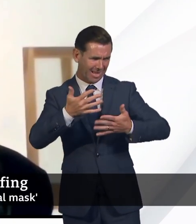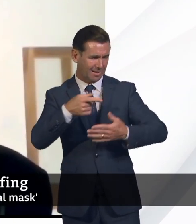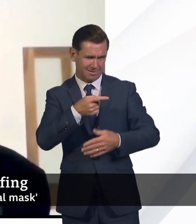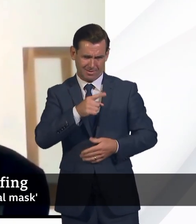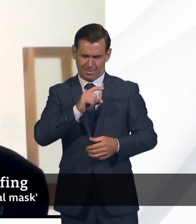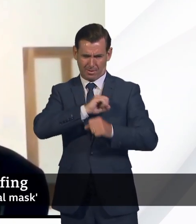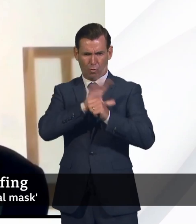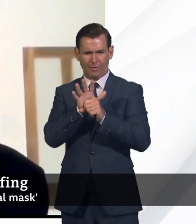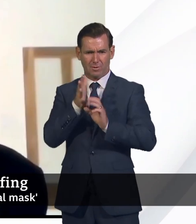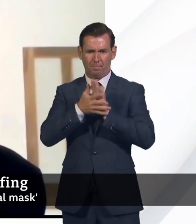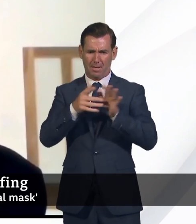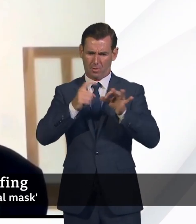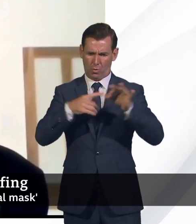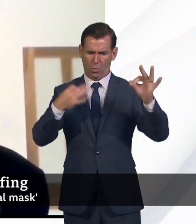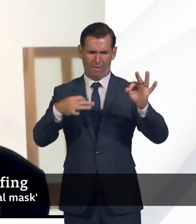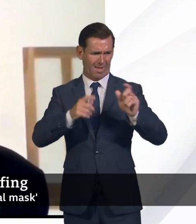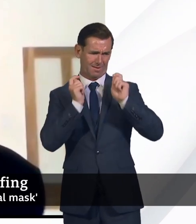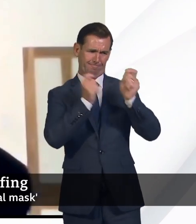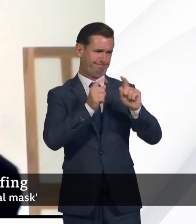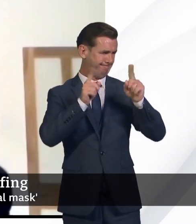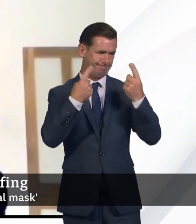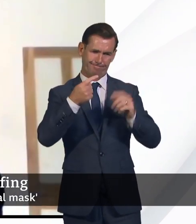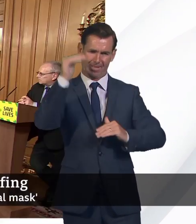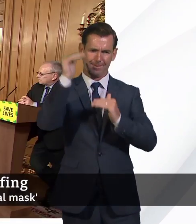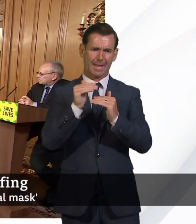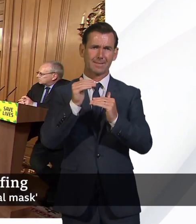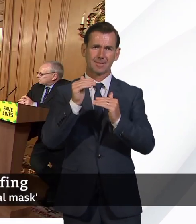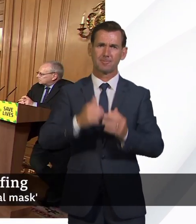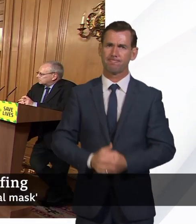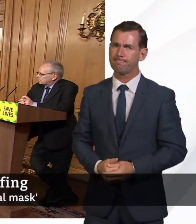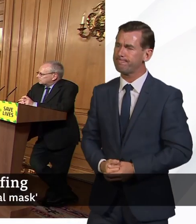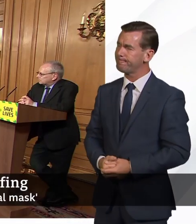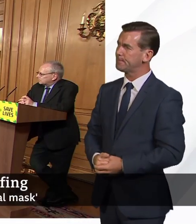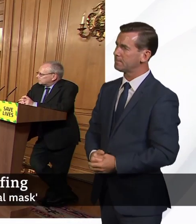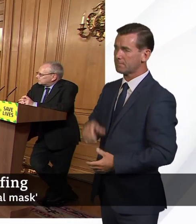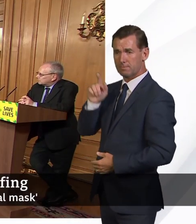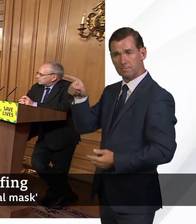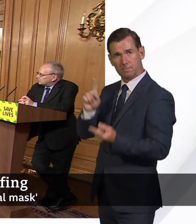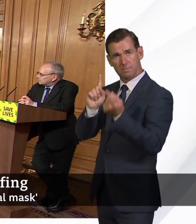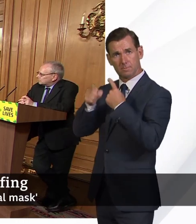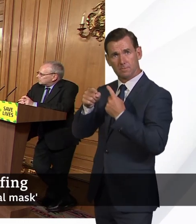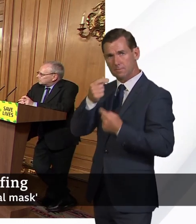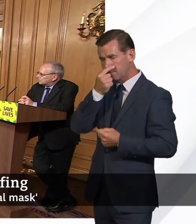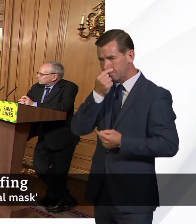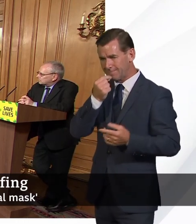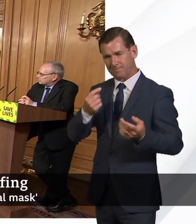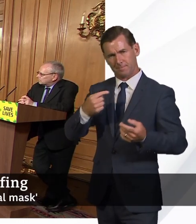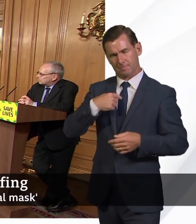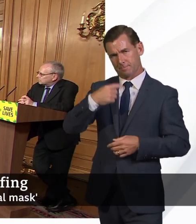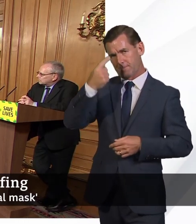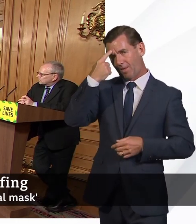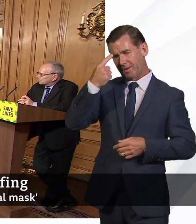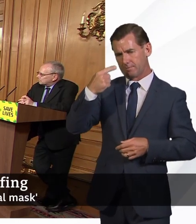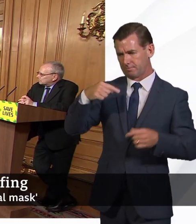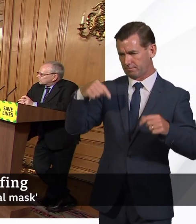qualifying at the end of the year as we expected. Gemma, thanks. Stephen, do you know? Well, I think one of the things that is generally true as a result of